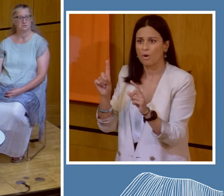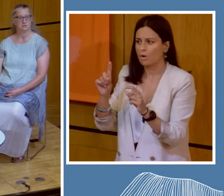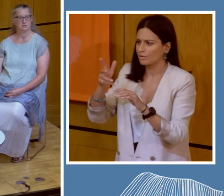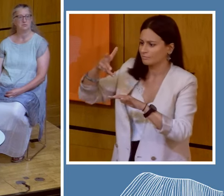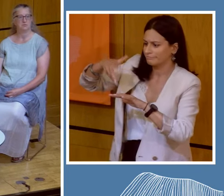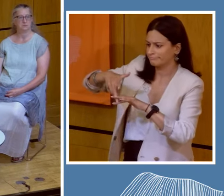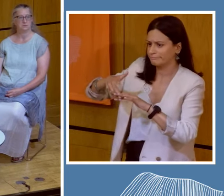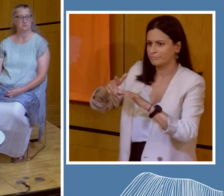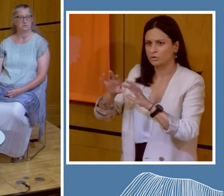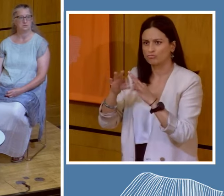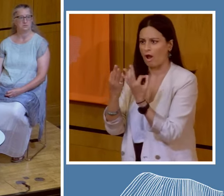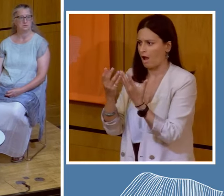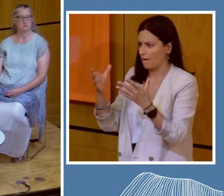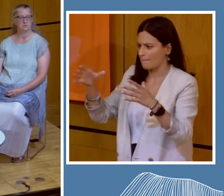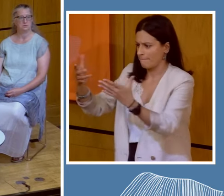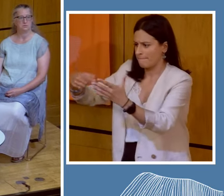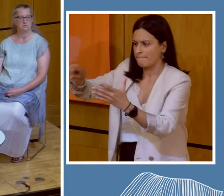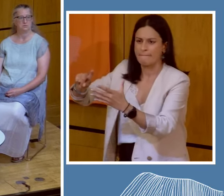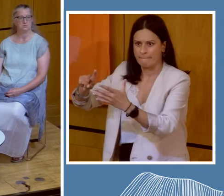tribes are.